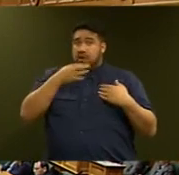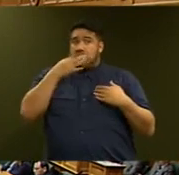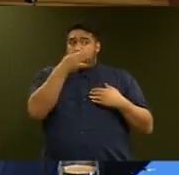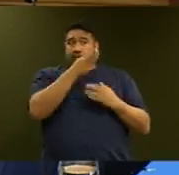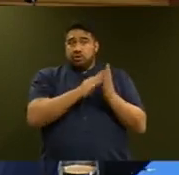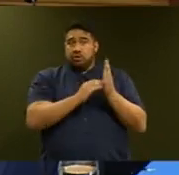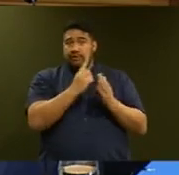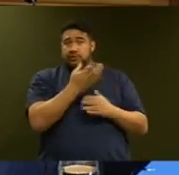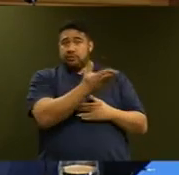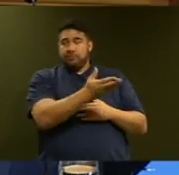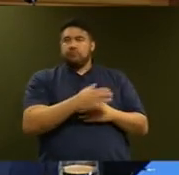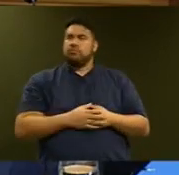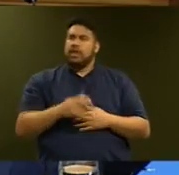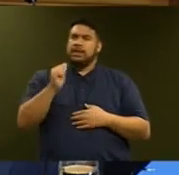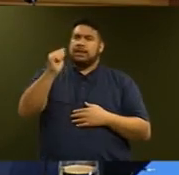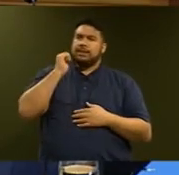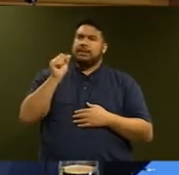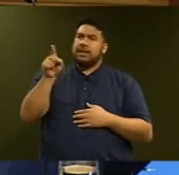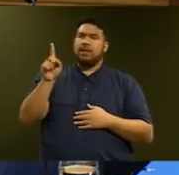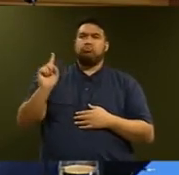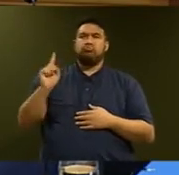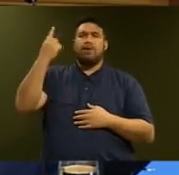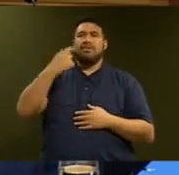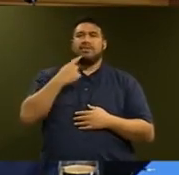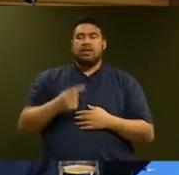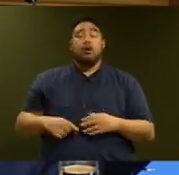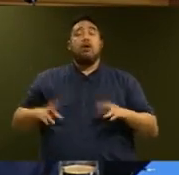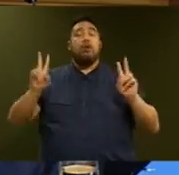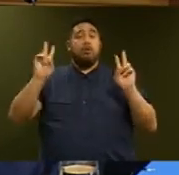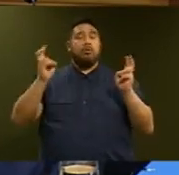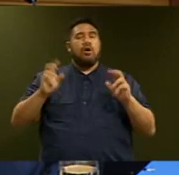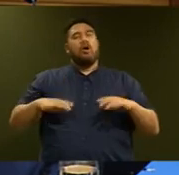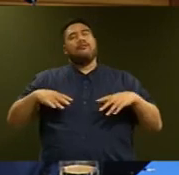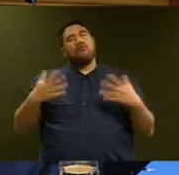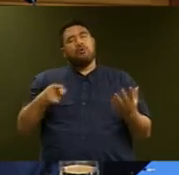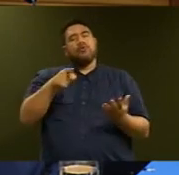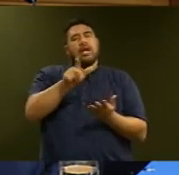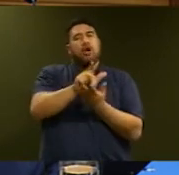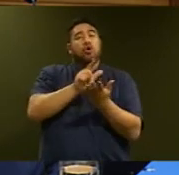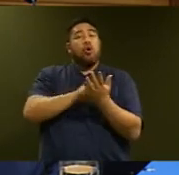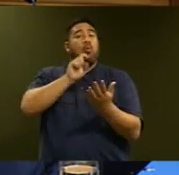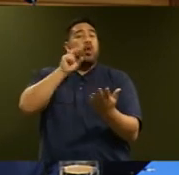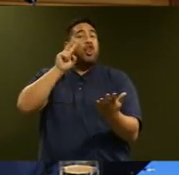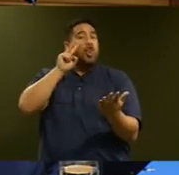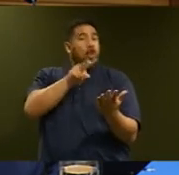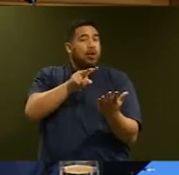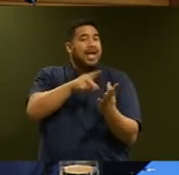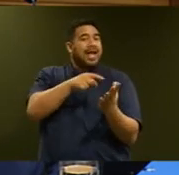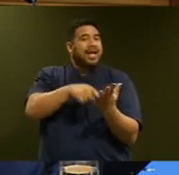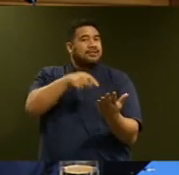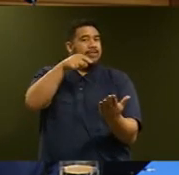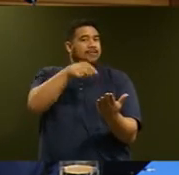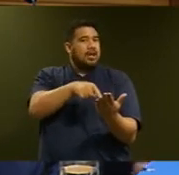What did she mean yesterday when she said, of course that law will be looked at, and how does this reconcile with